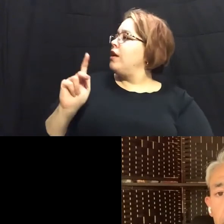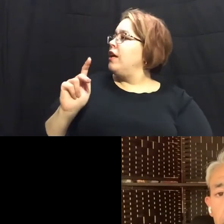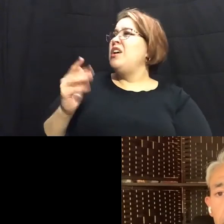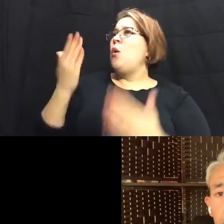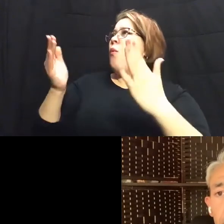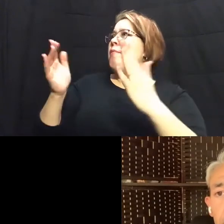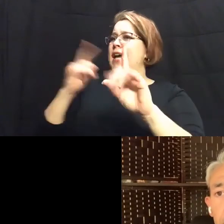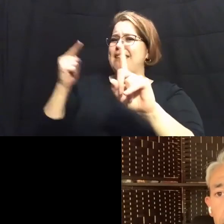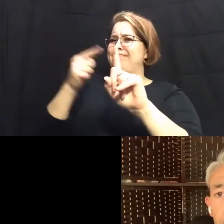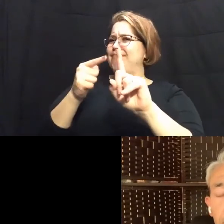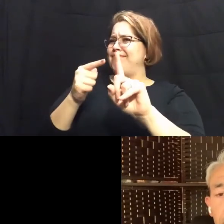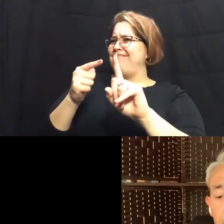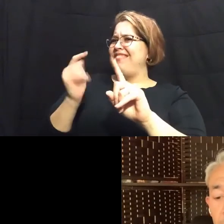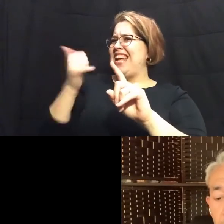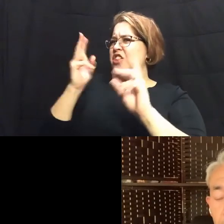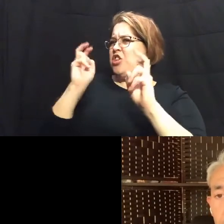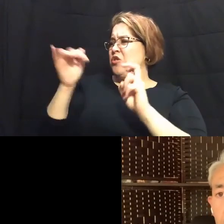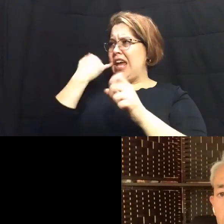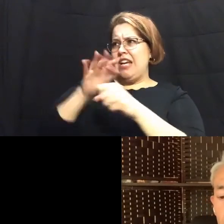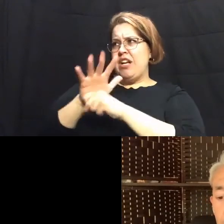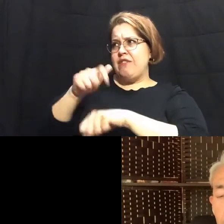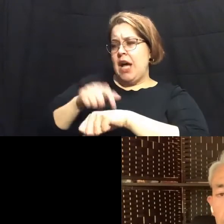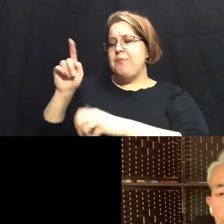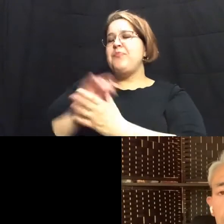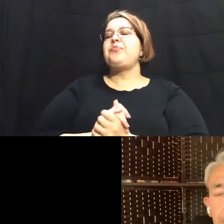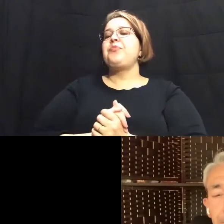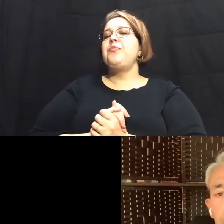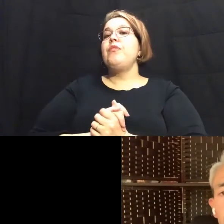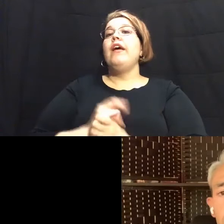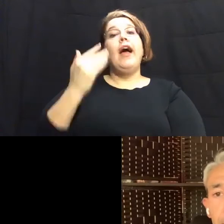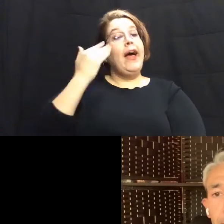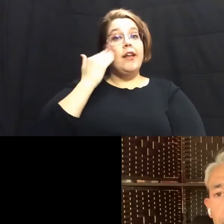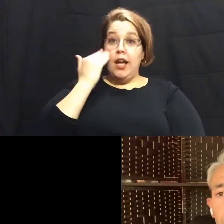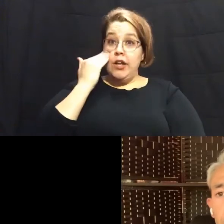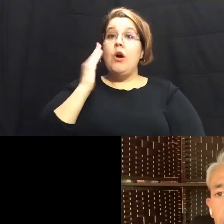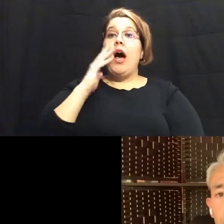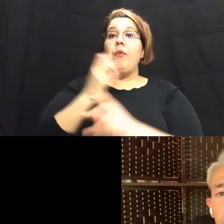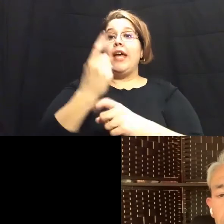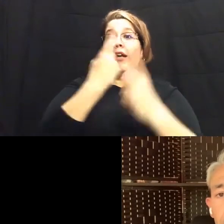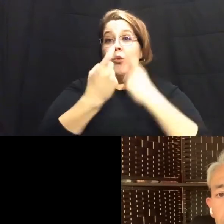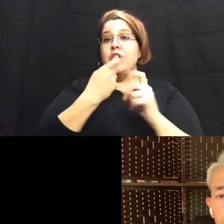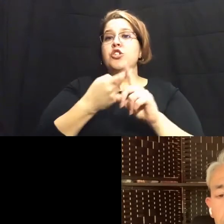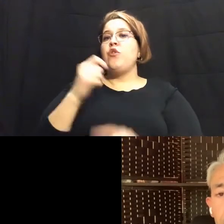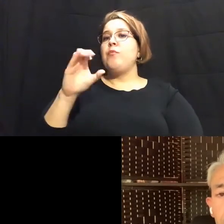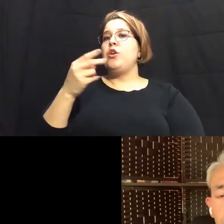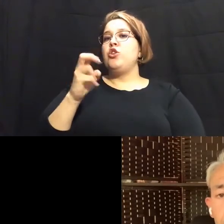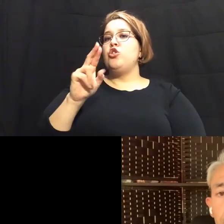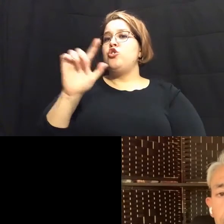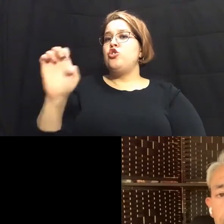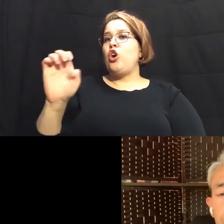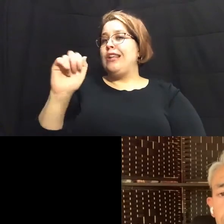to another issue there at the end if we have time um and i know i'll be getting questions from charlotte and from our audience